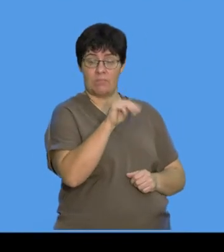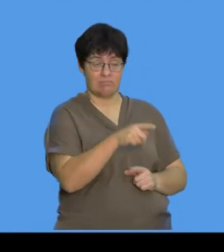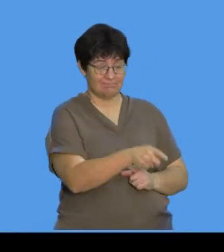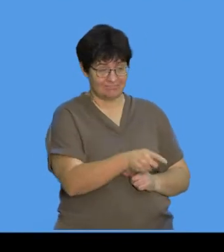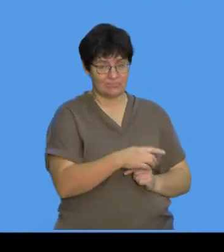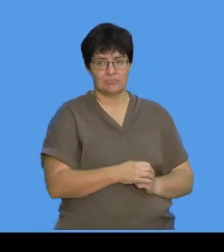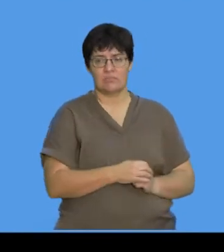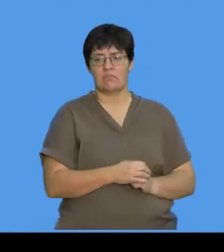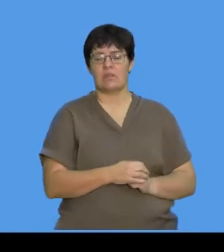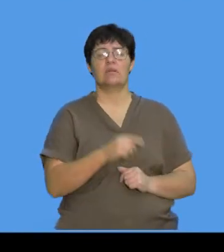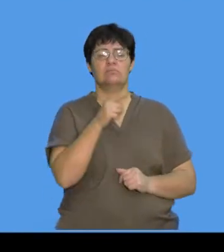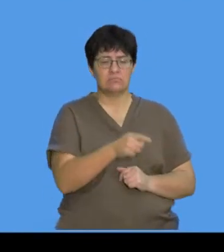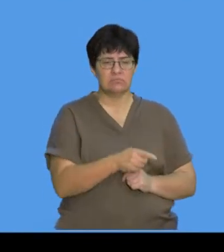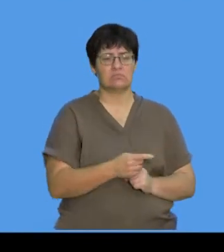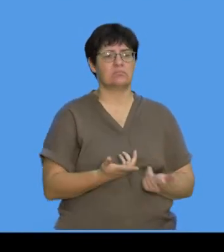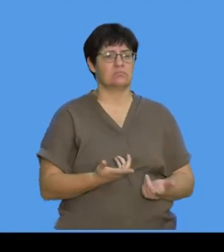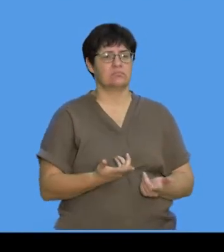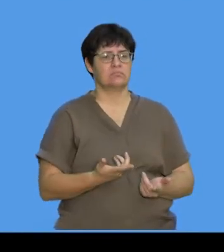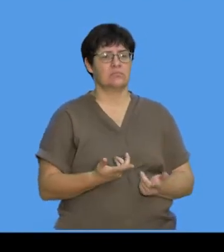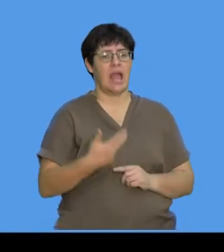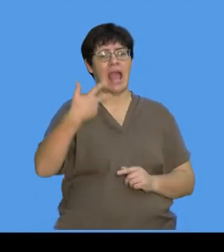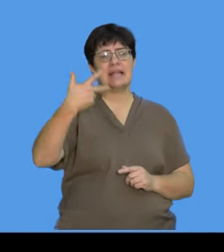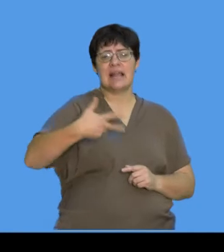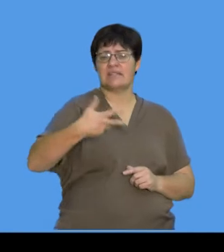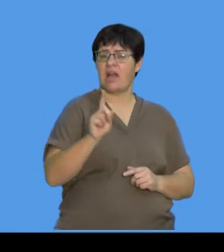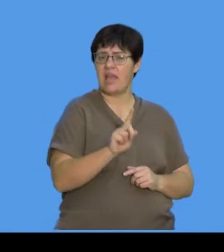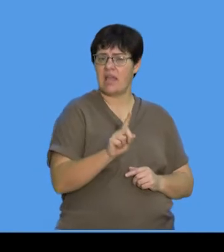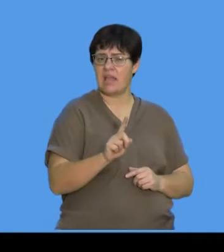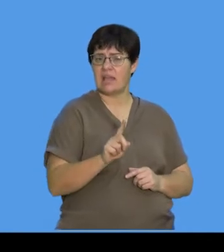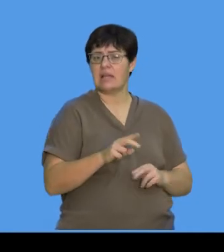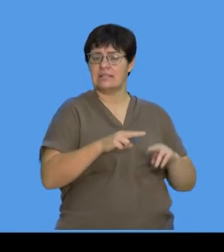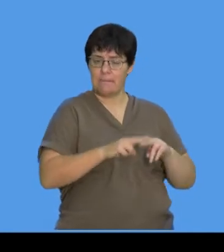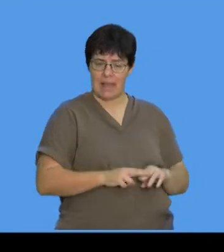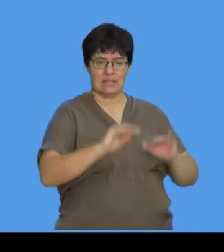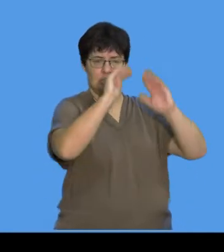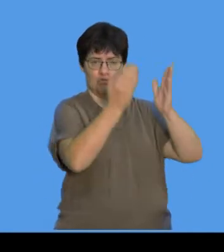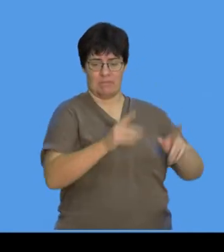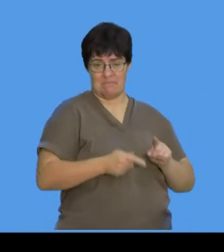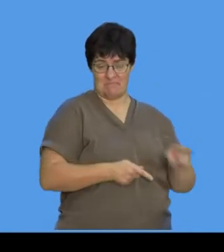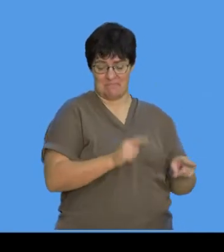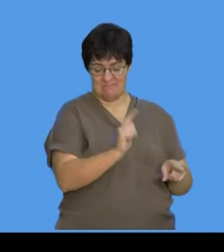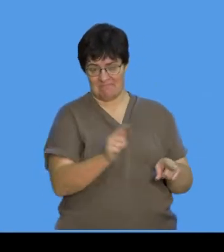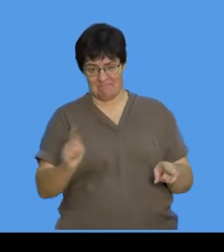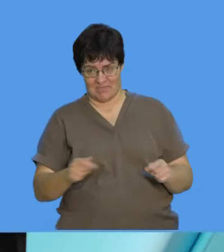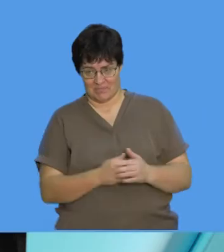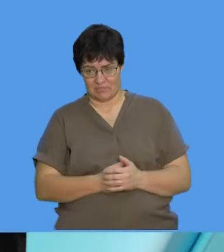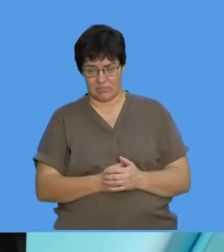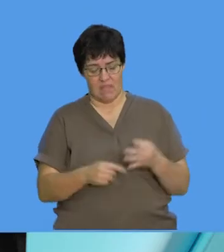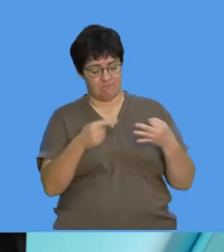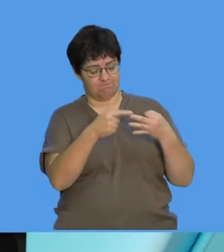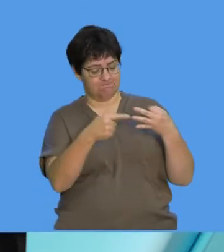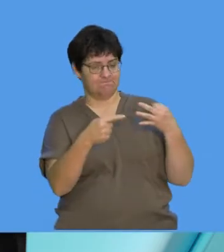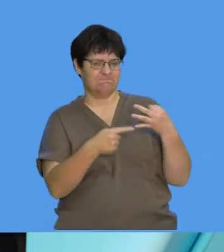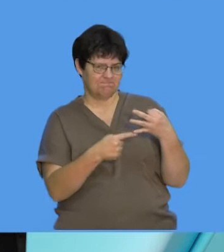you will see they are actually classified according to their shapes. And we usually